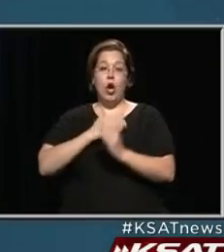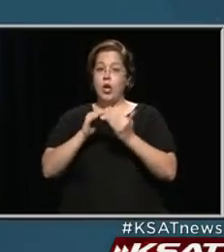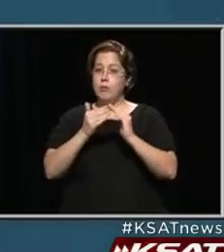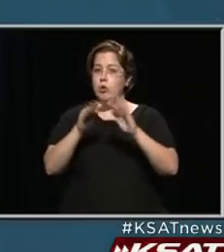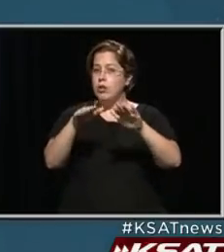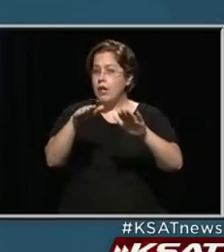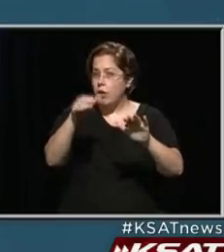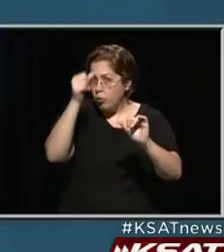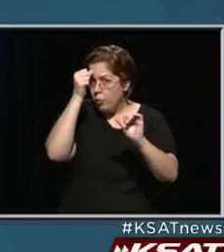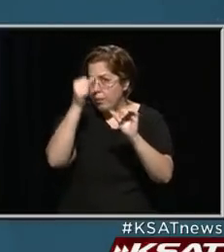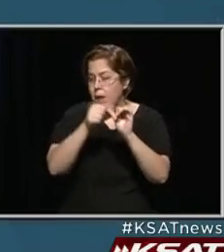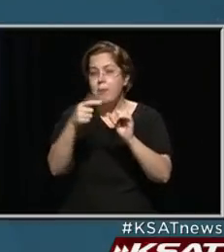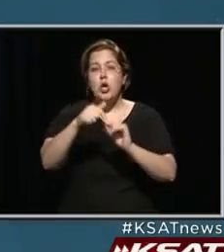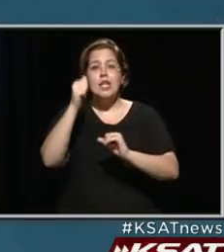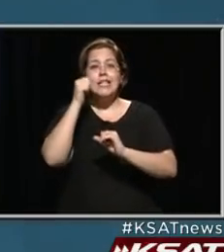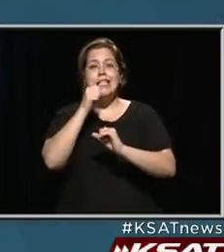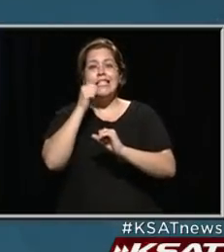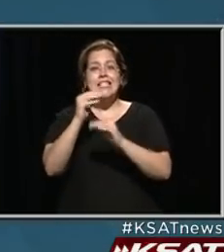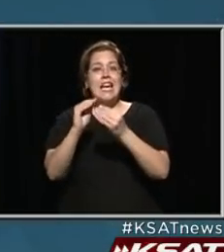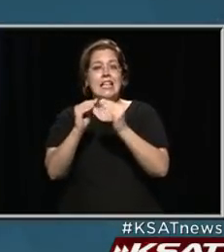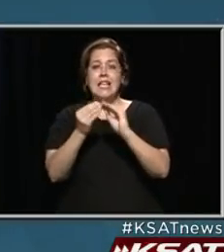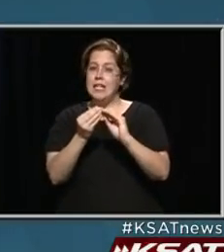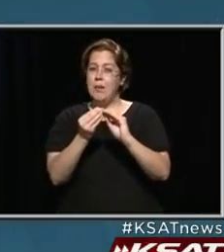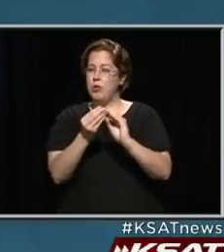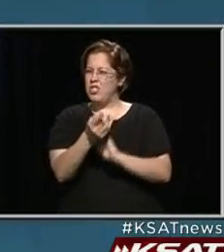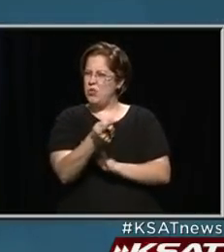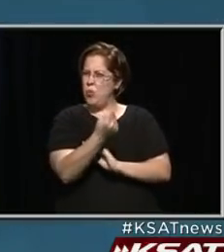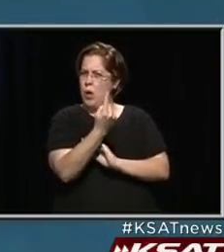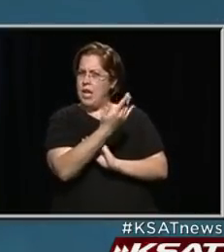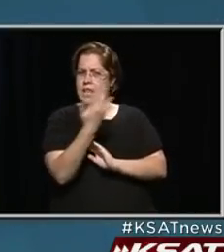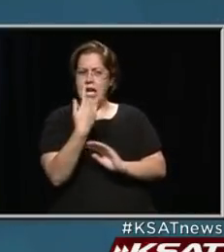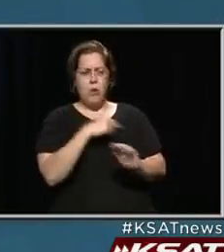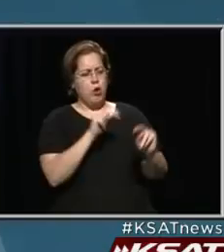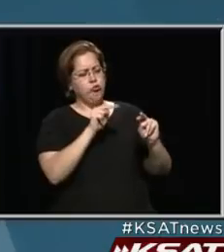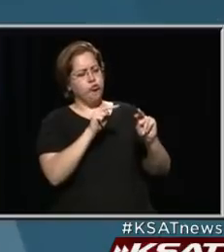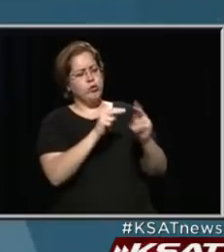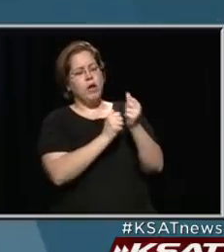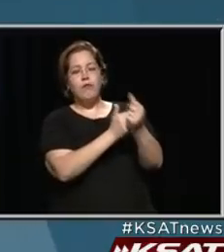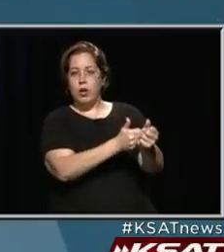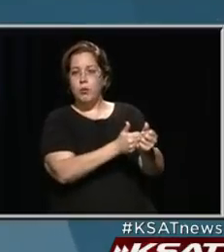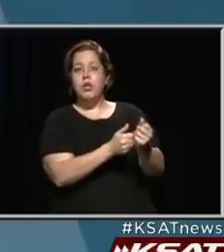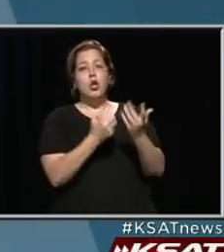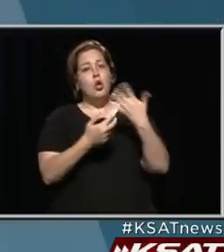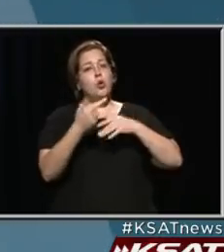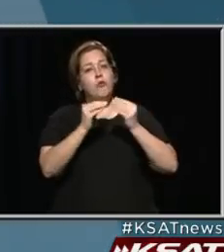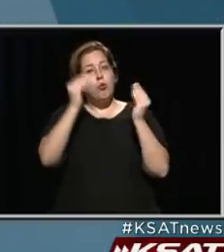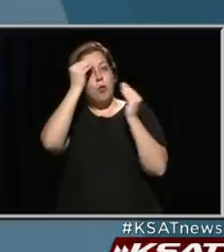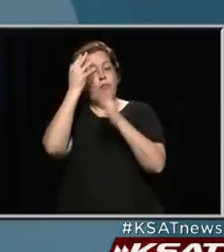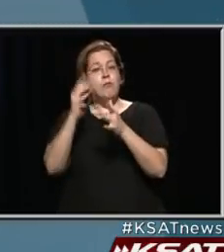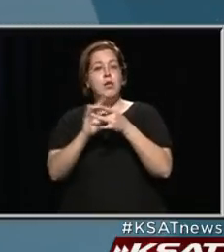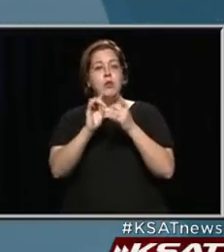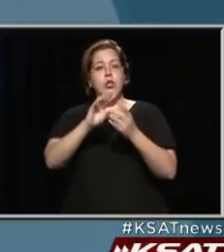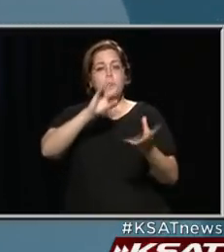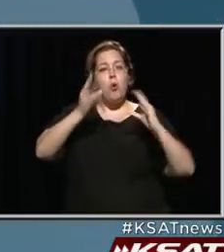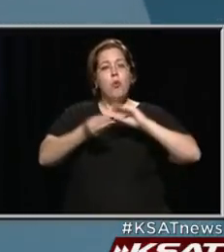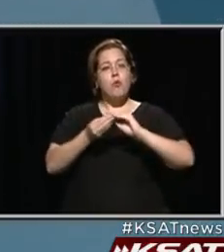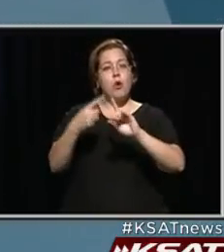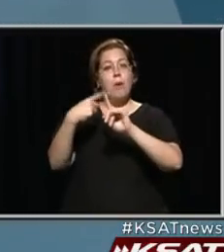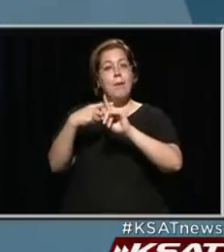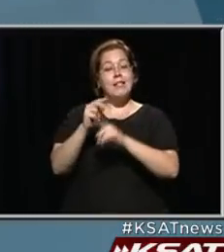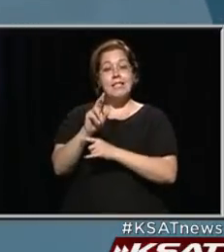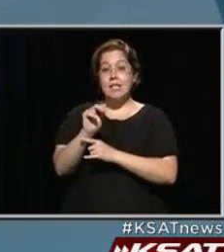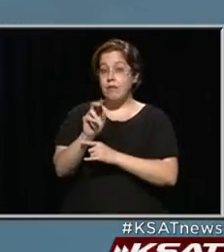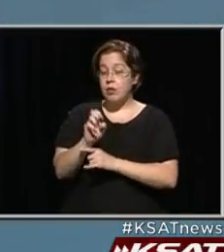Keep in mind, these daily case totals are just one thing that we are tracking. You can review more information about overall positivity rate,